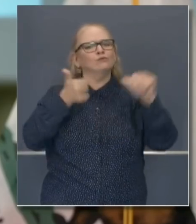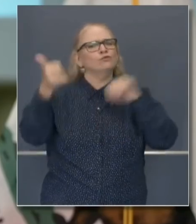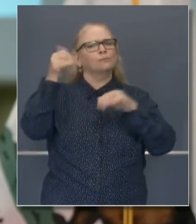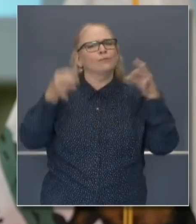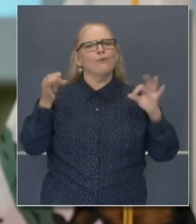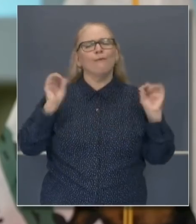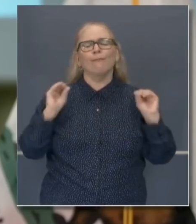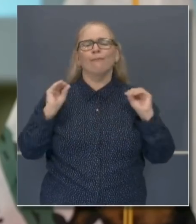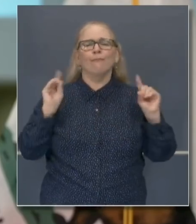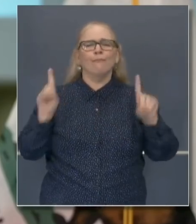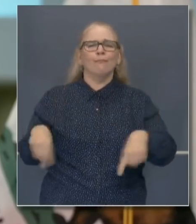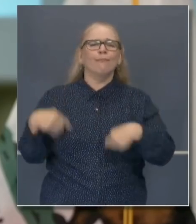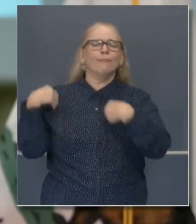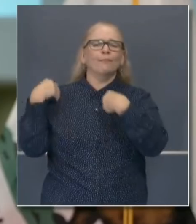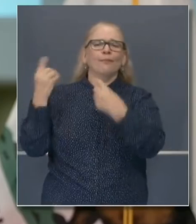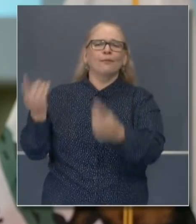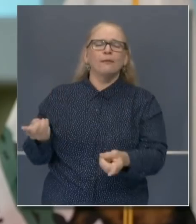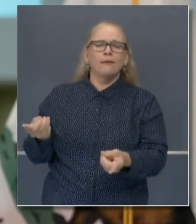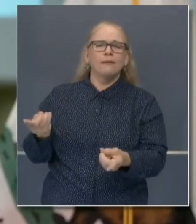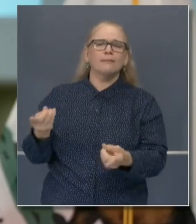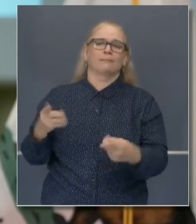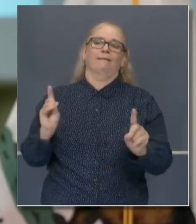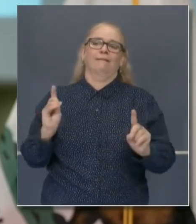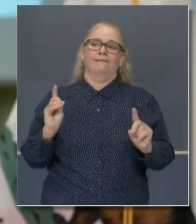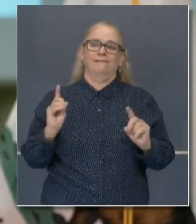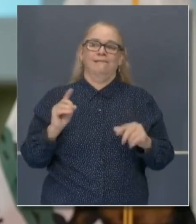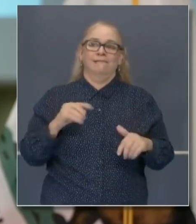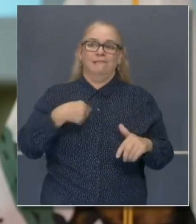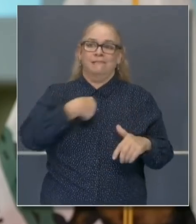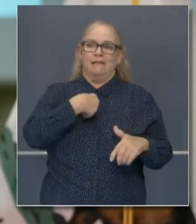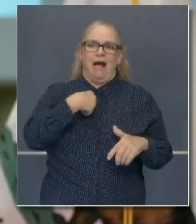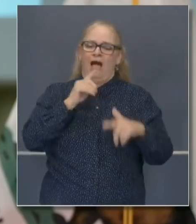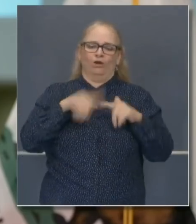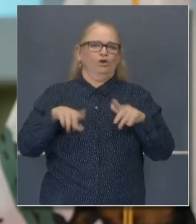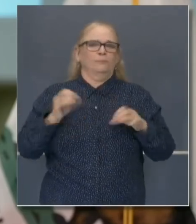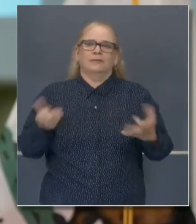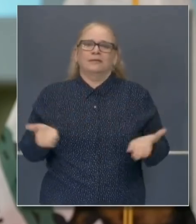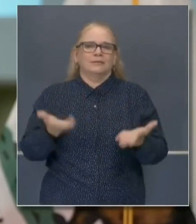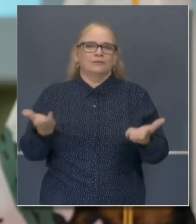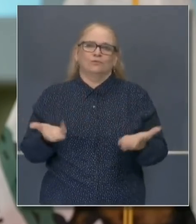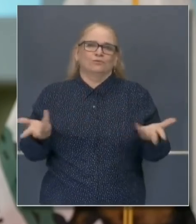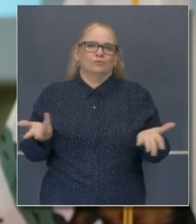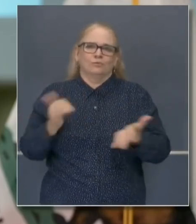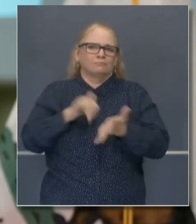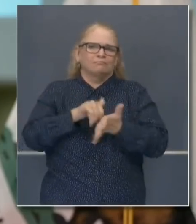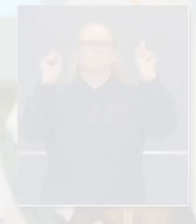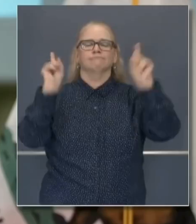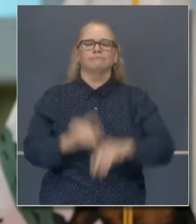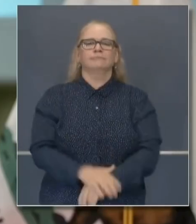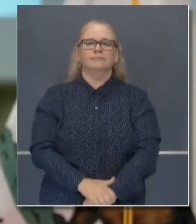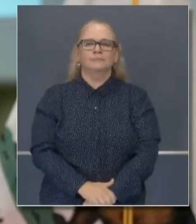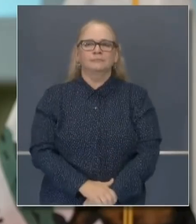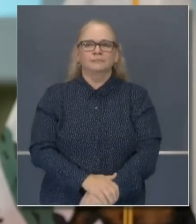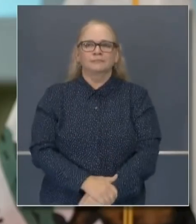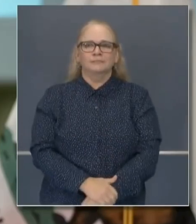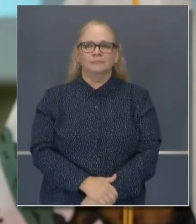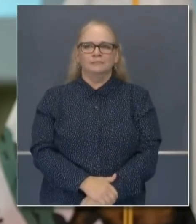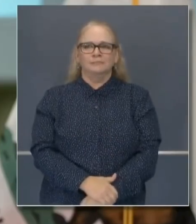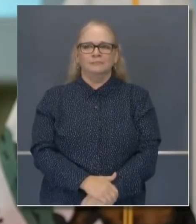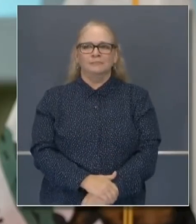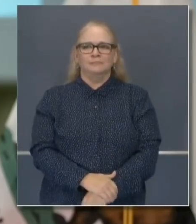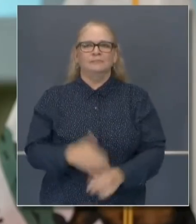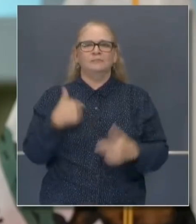And I would not be here today without the support and mentorship of both of those men. I think in closing,